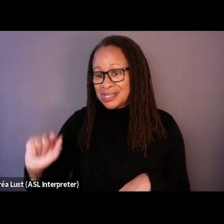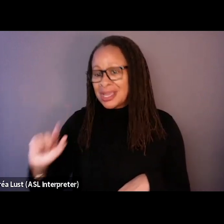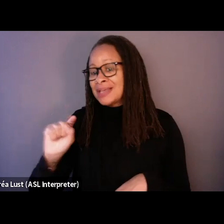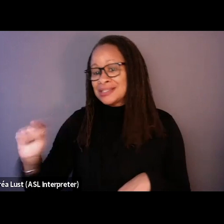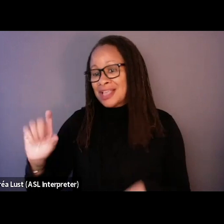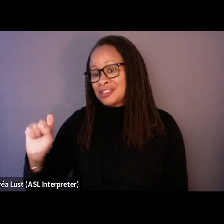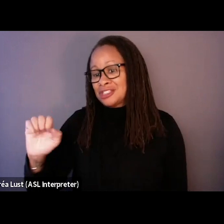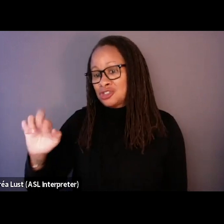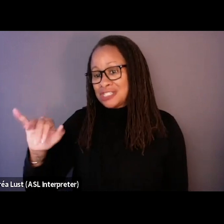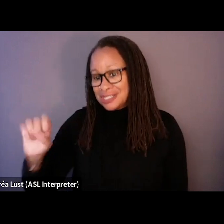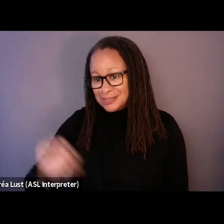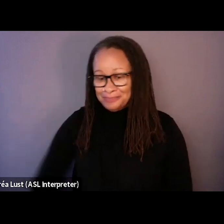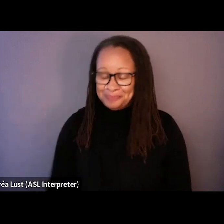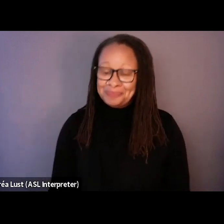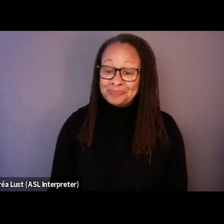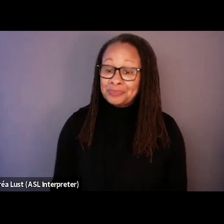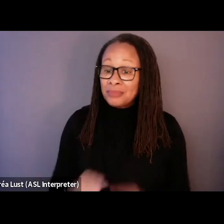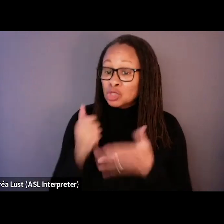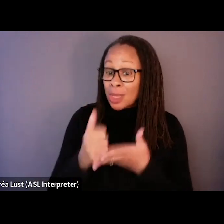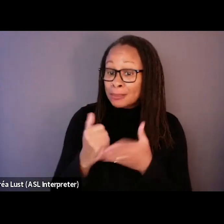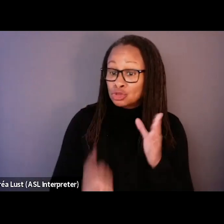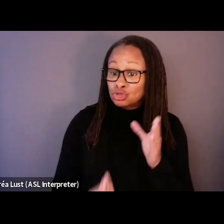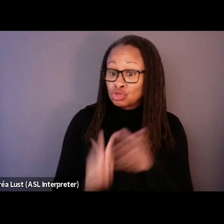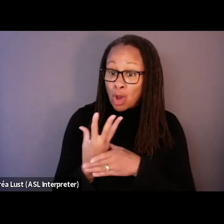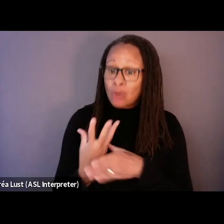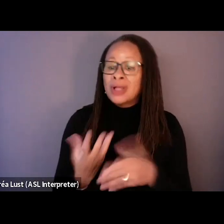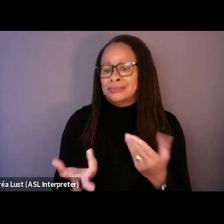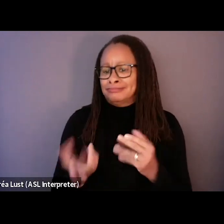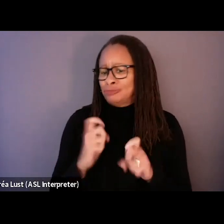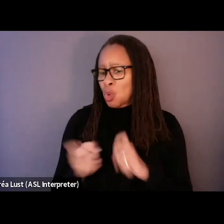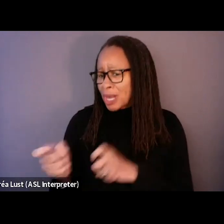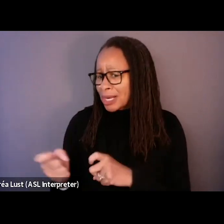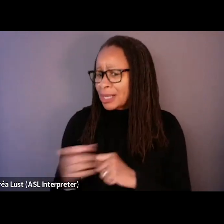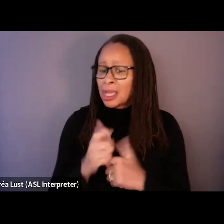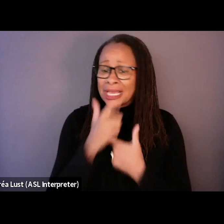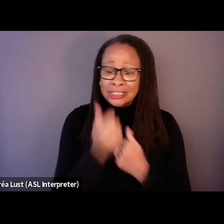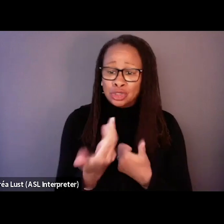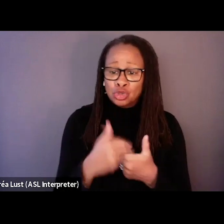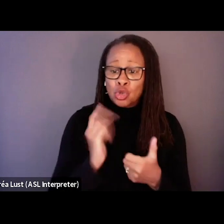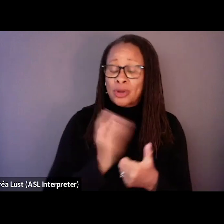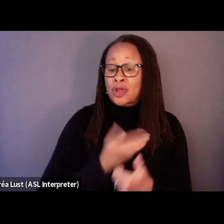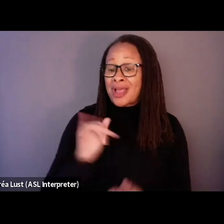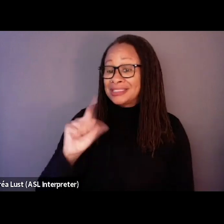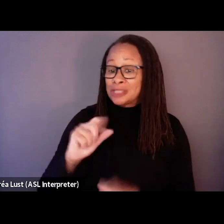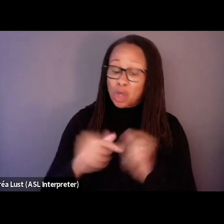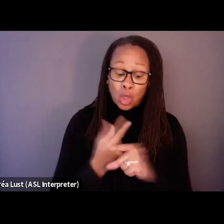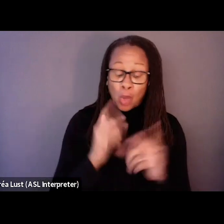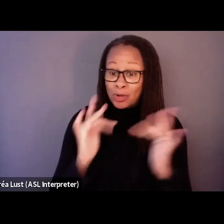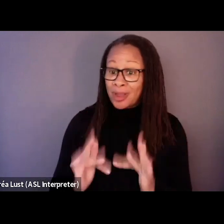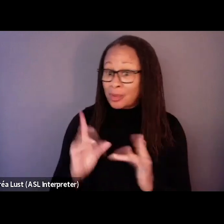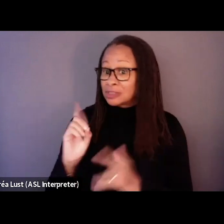series. To help us grow by donating and or interested in joining IDA's global network of